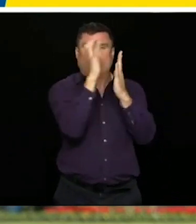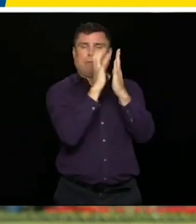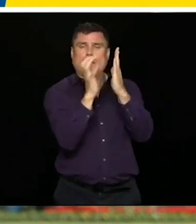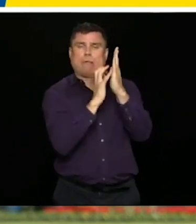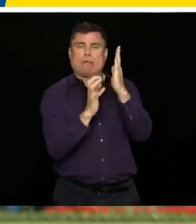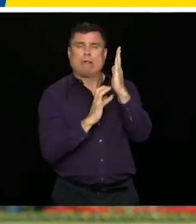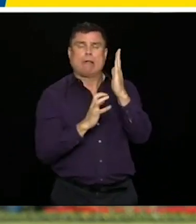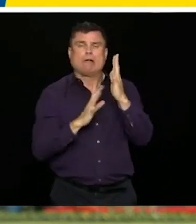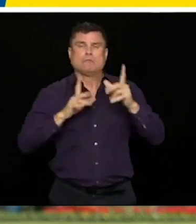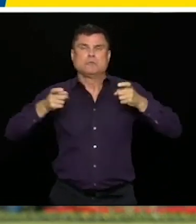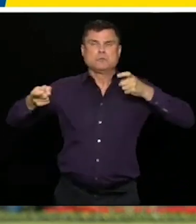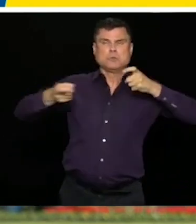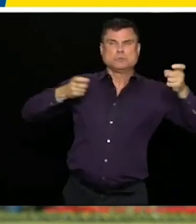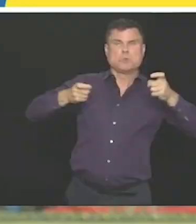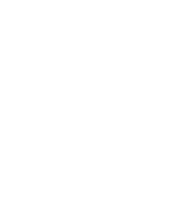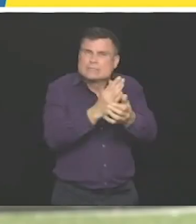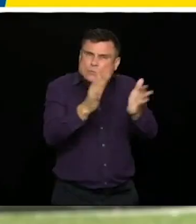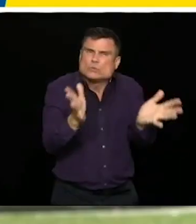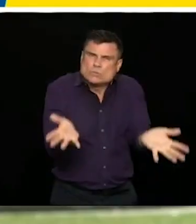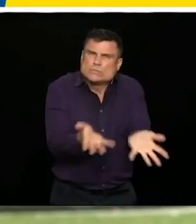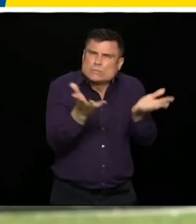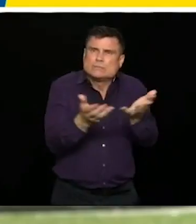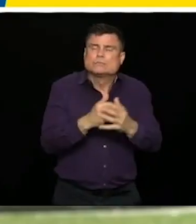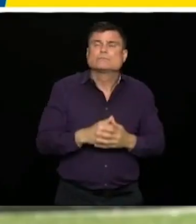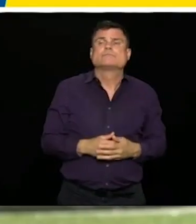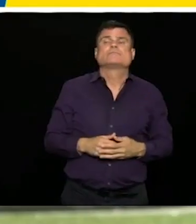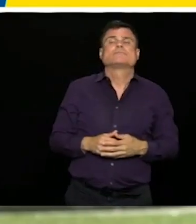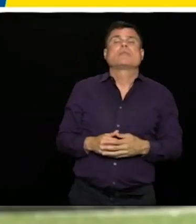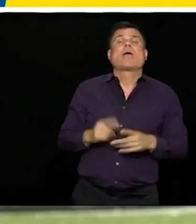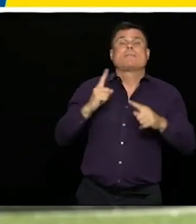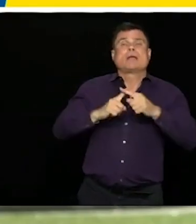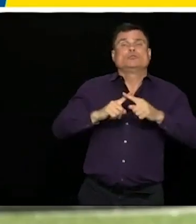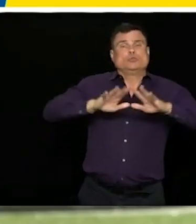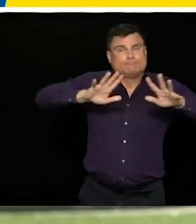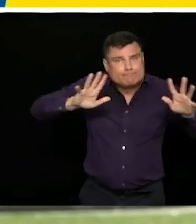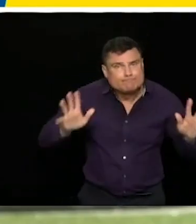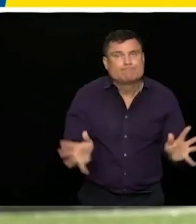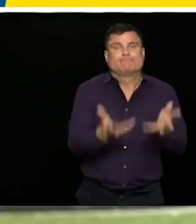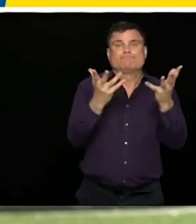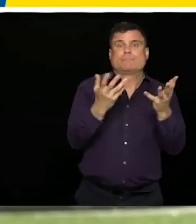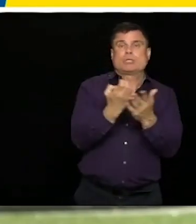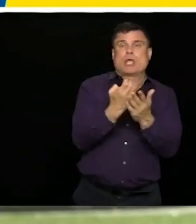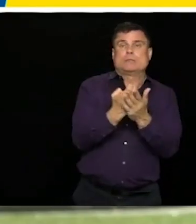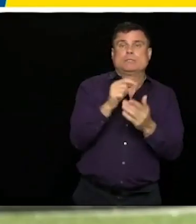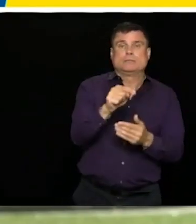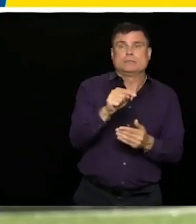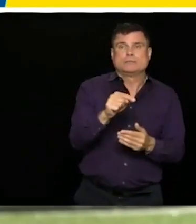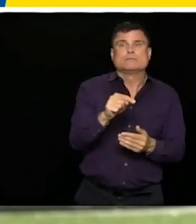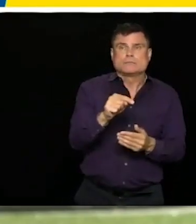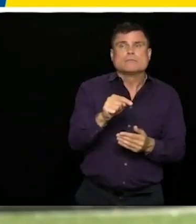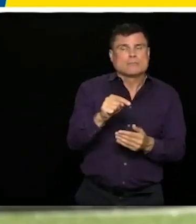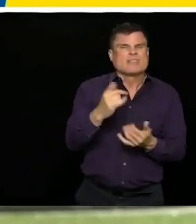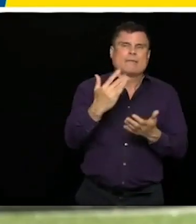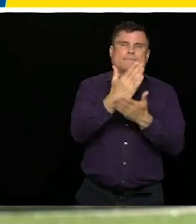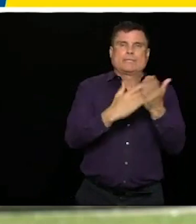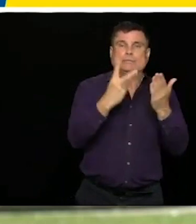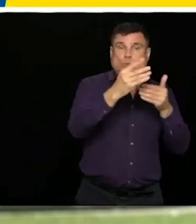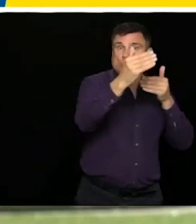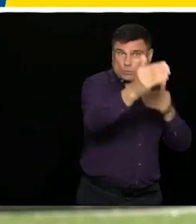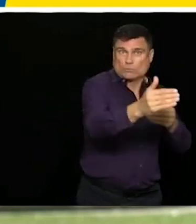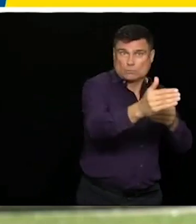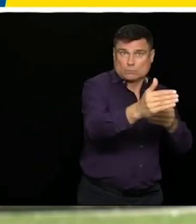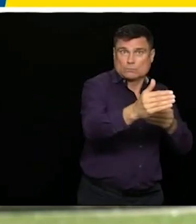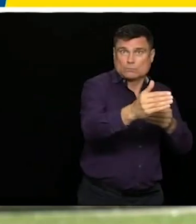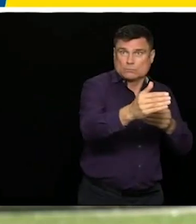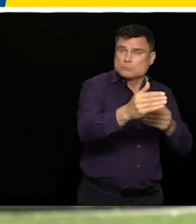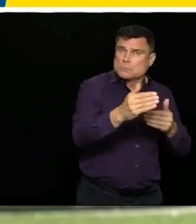that regard. And I think that will carry us through the summer. So we're now moving into economic recovery. As the premier has said, we have had hundreds of ideas